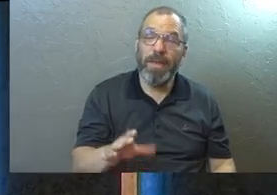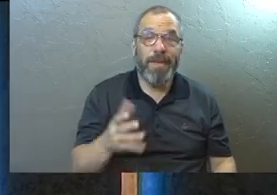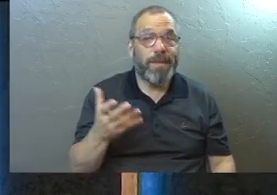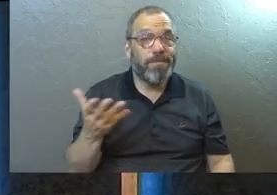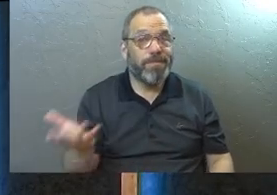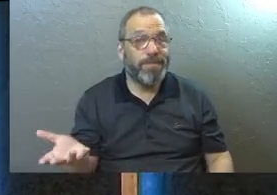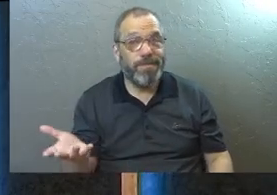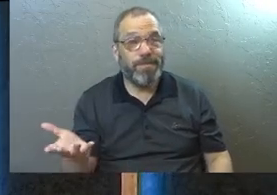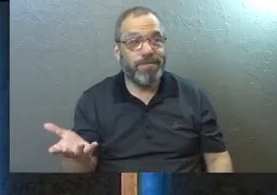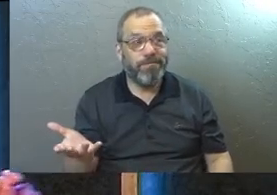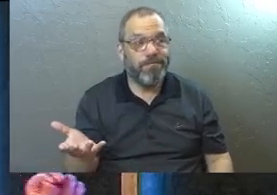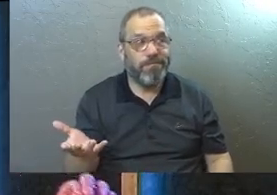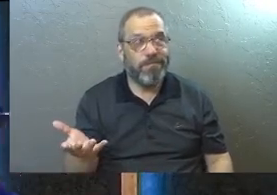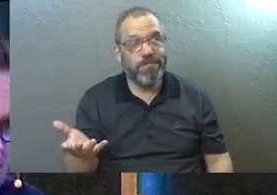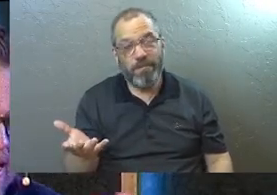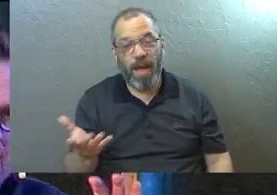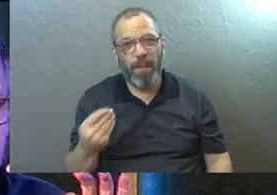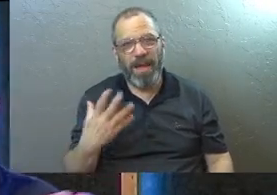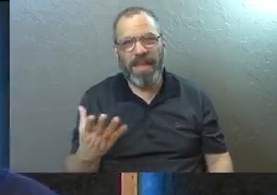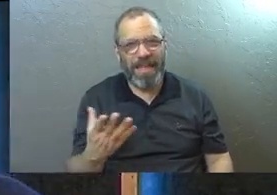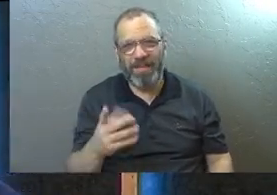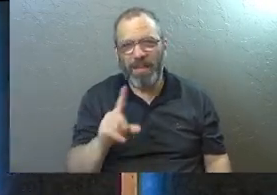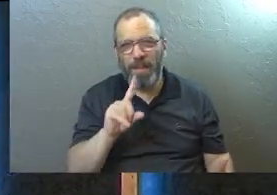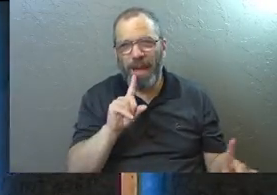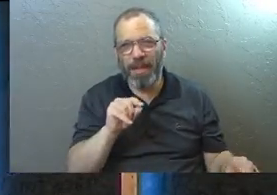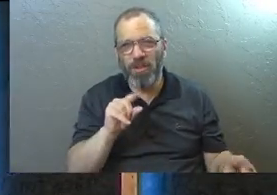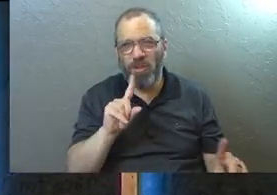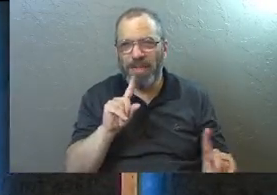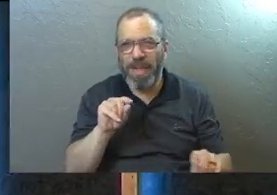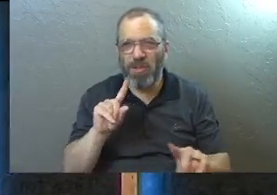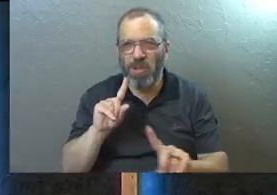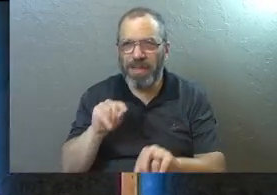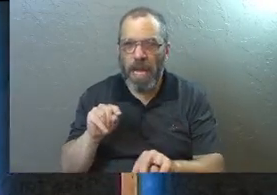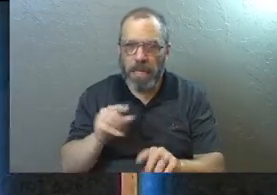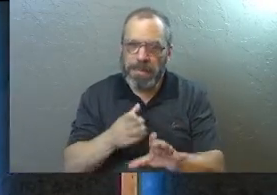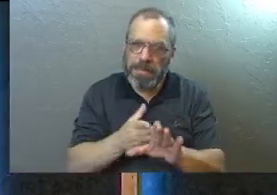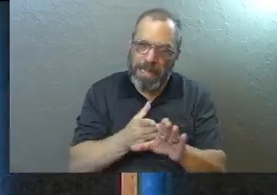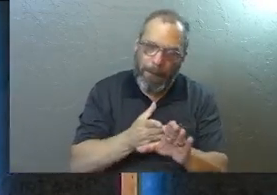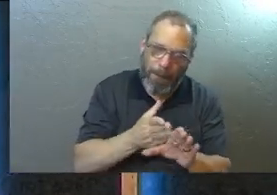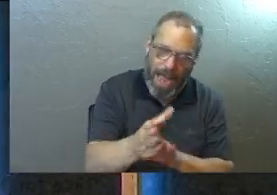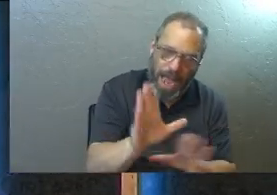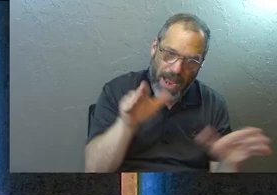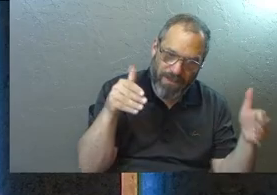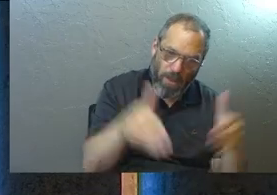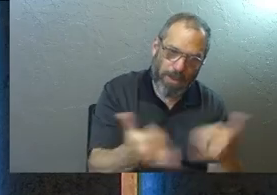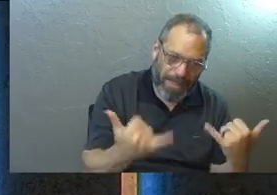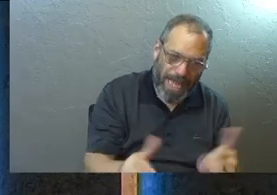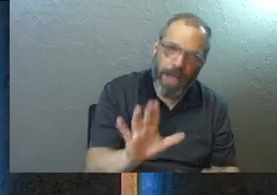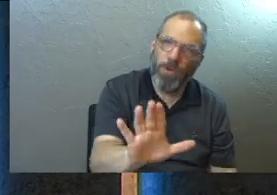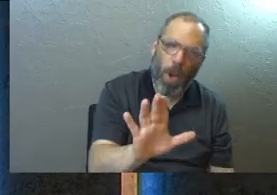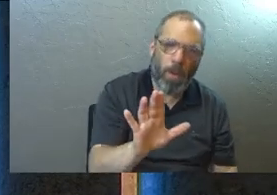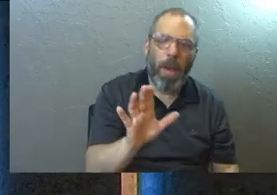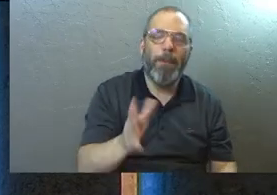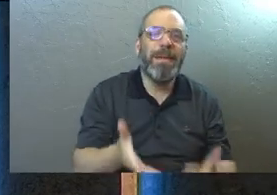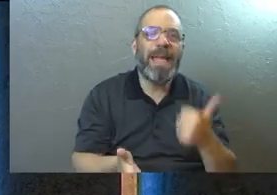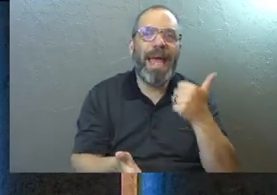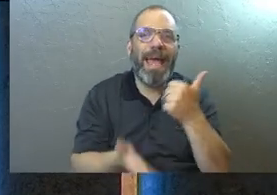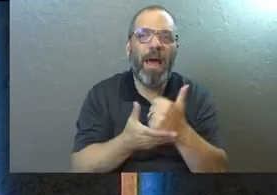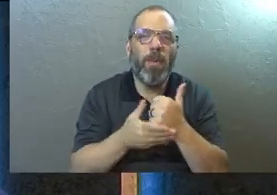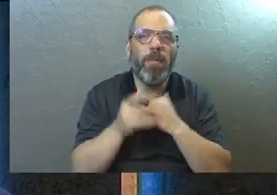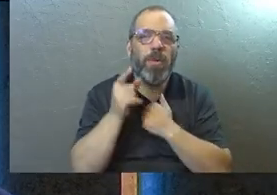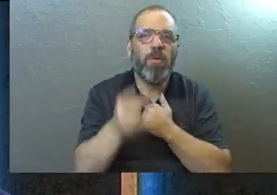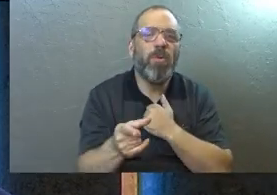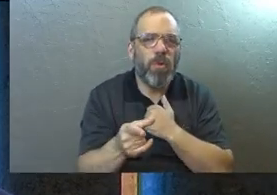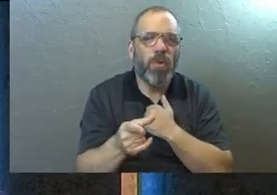of those reasons I'm going to try to give tiny answers to, it's not the main focus today, it's trying to help you